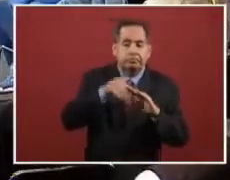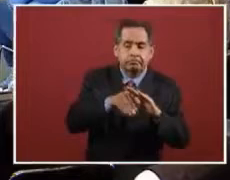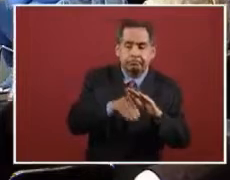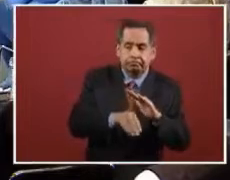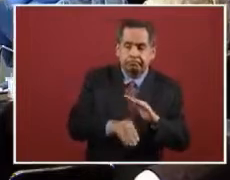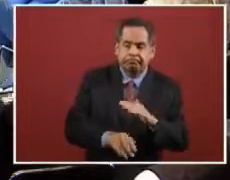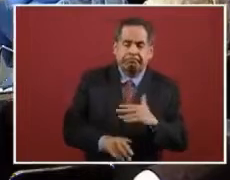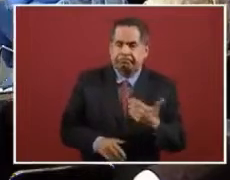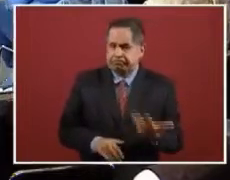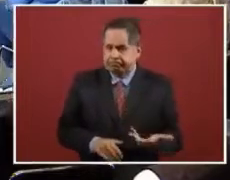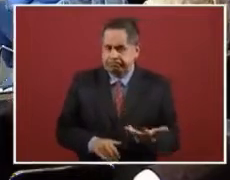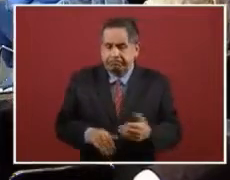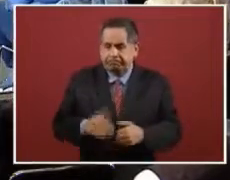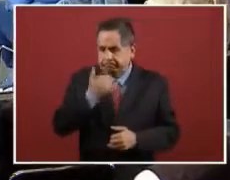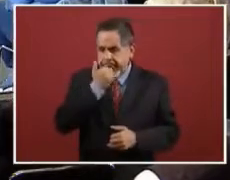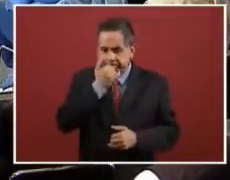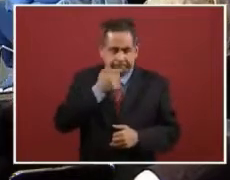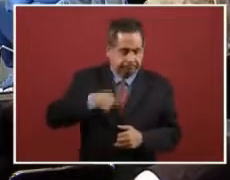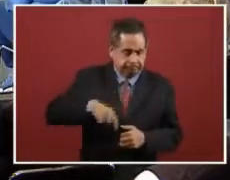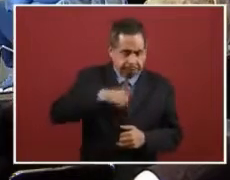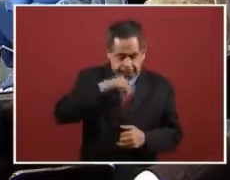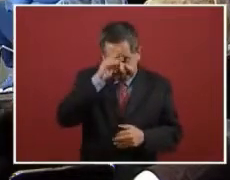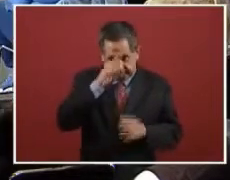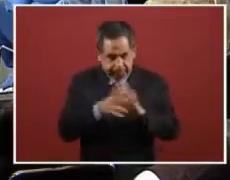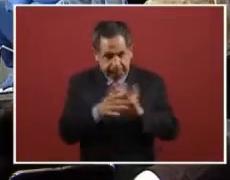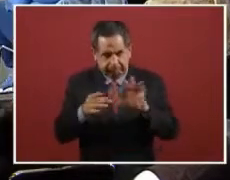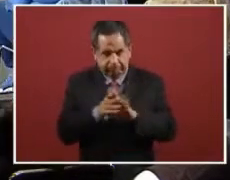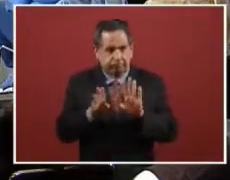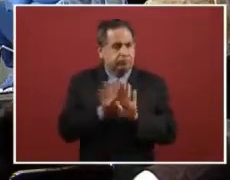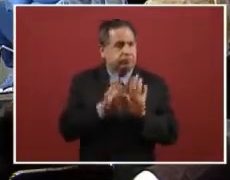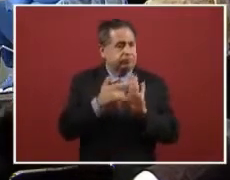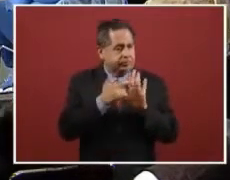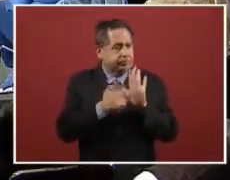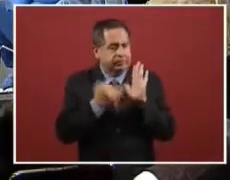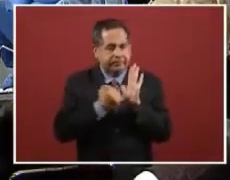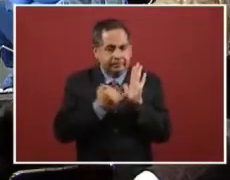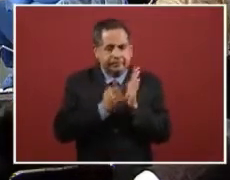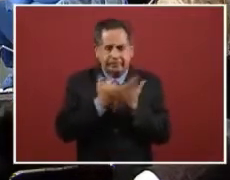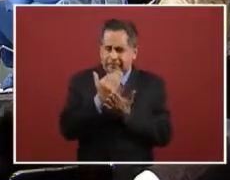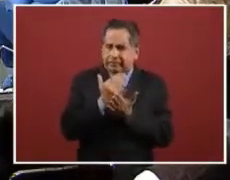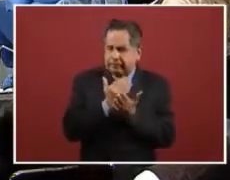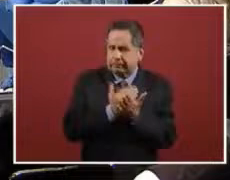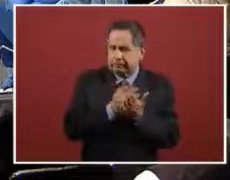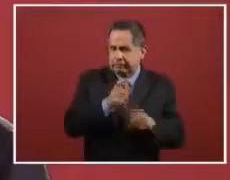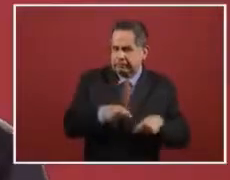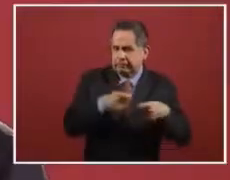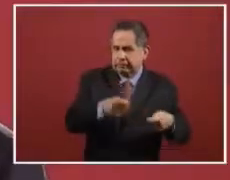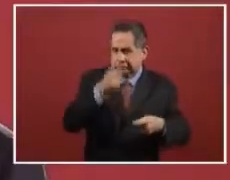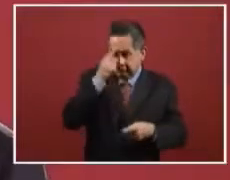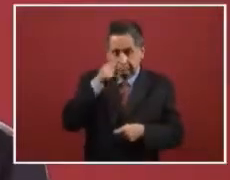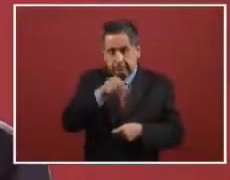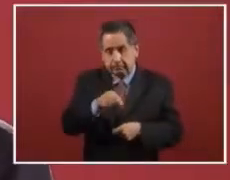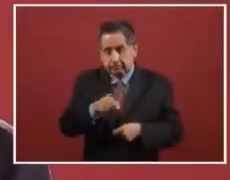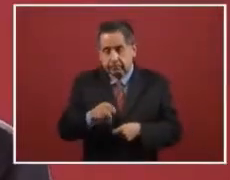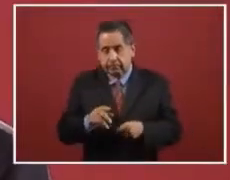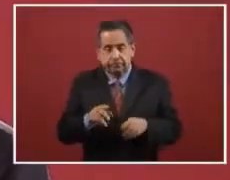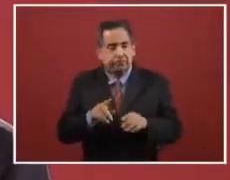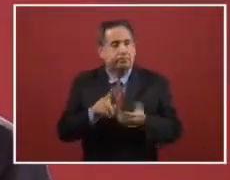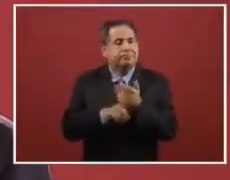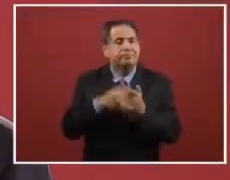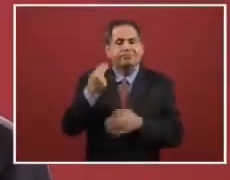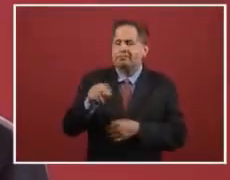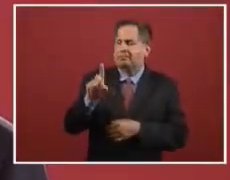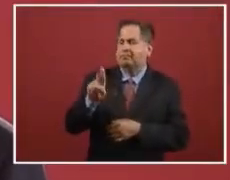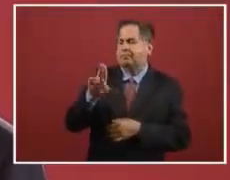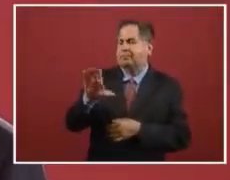Entonces lo que estamos haciendo, estamos flexibilizando el régimen tributario de Pemex, en particular hay una caída en el dupe que representa